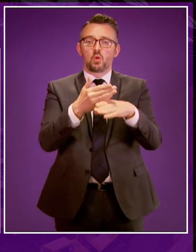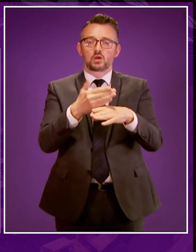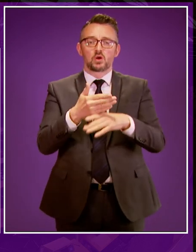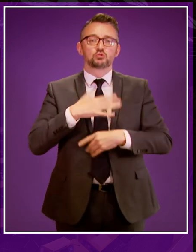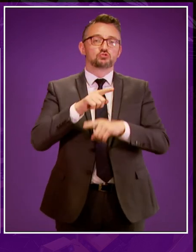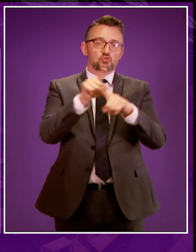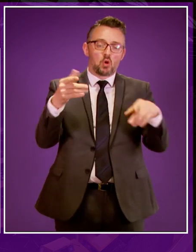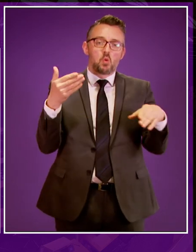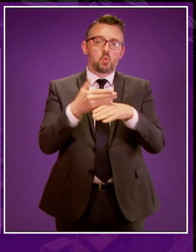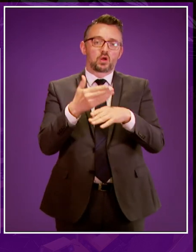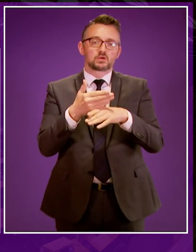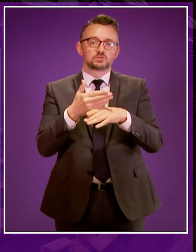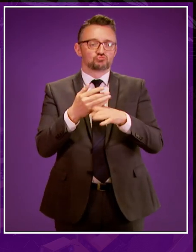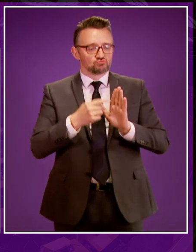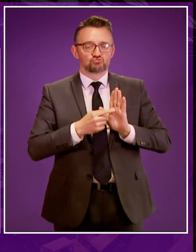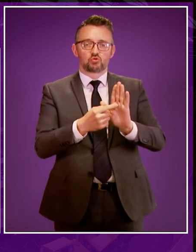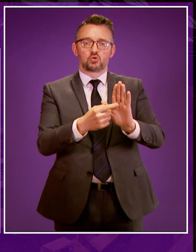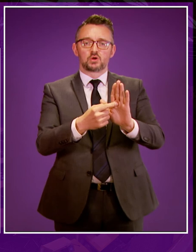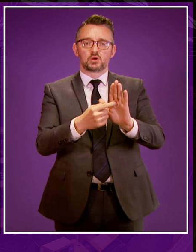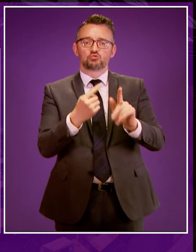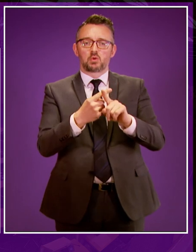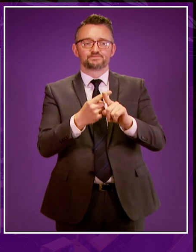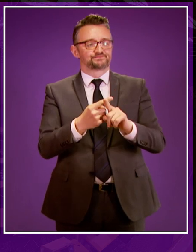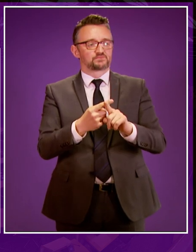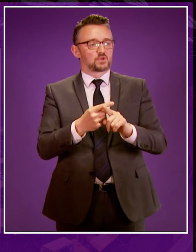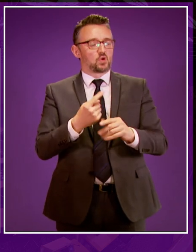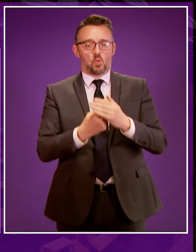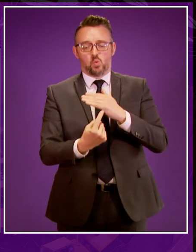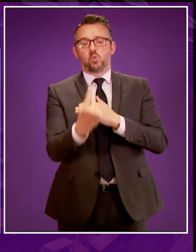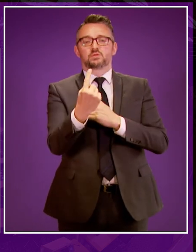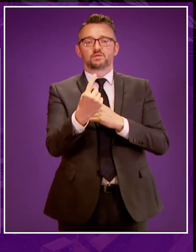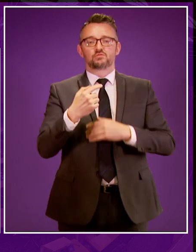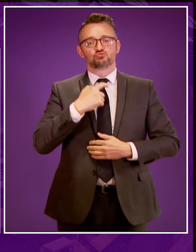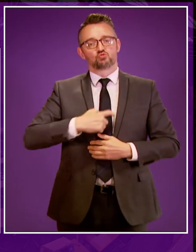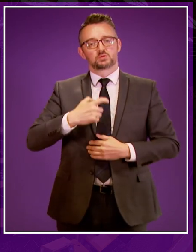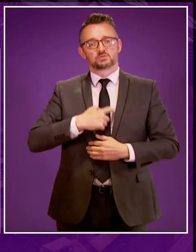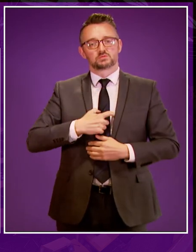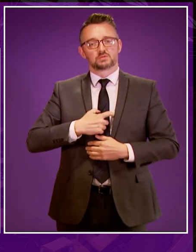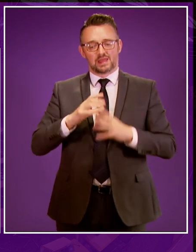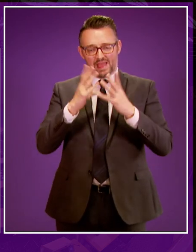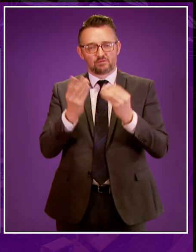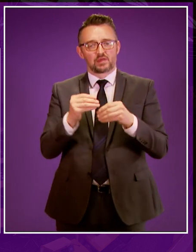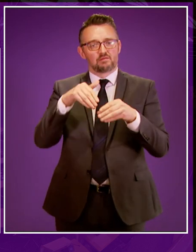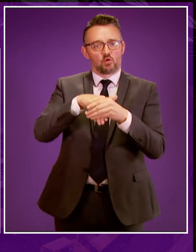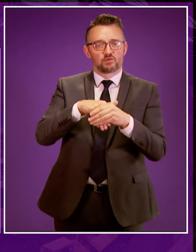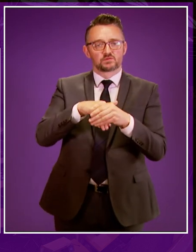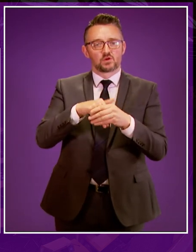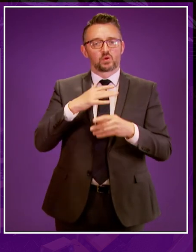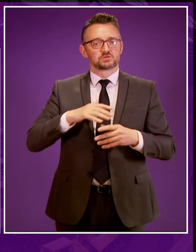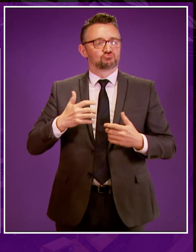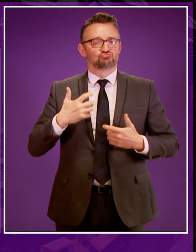work reflect the principle of the oneness of humankind, and all that it implies, for a vibrant,